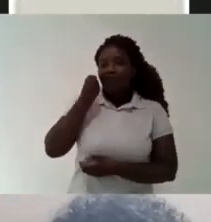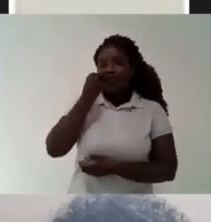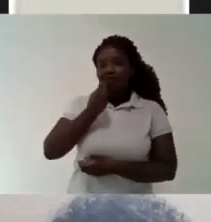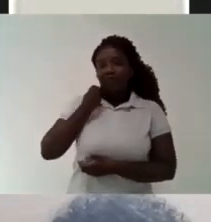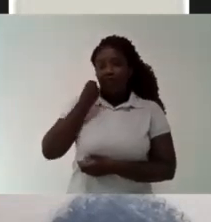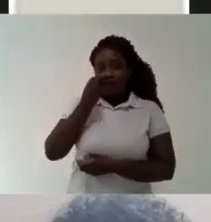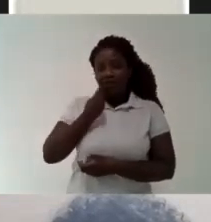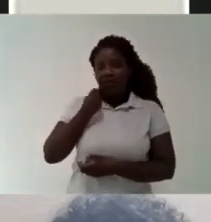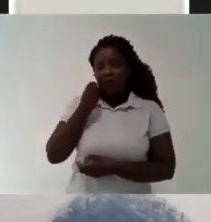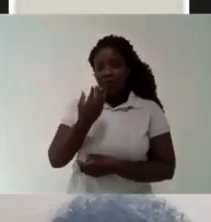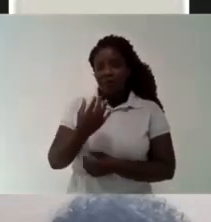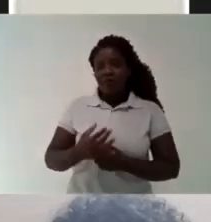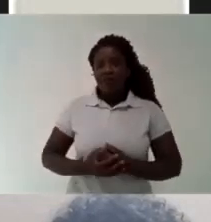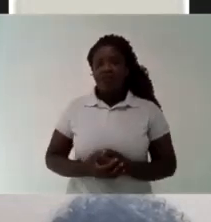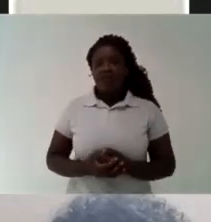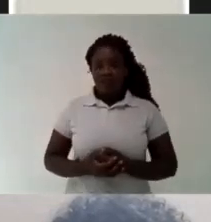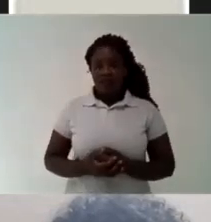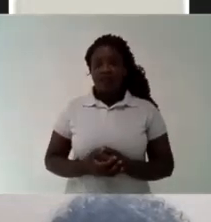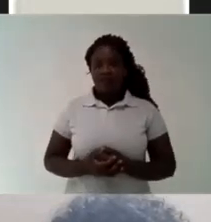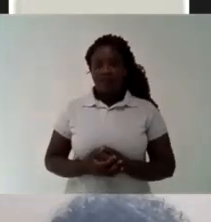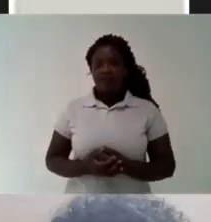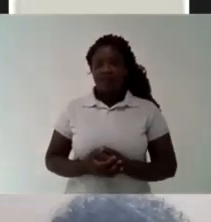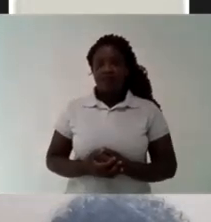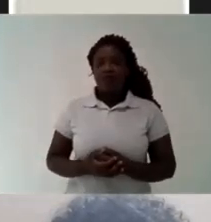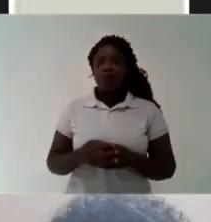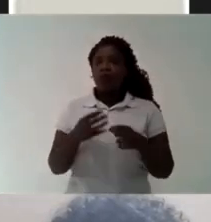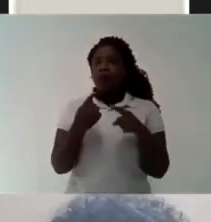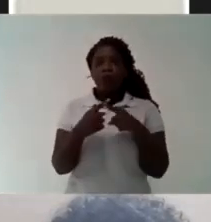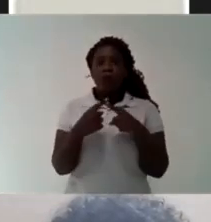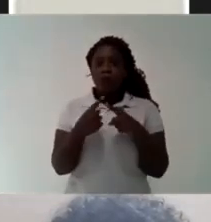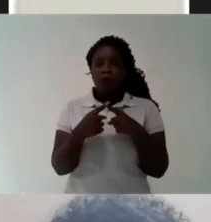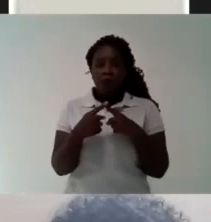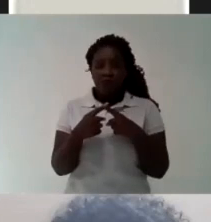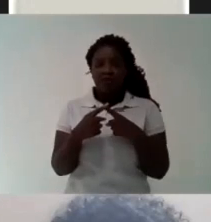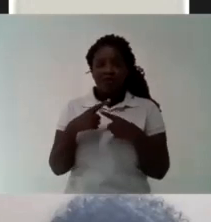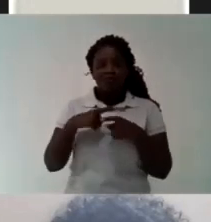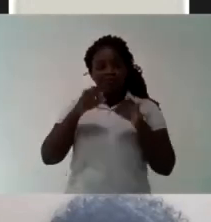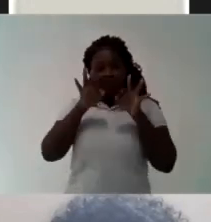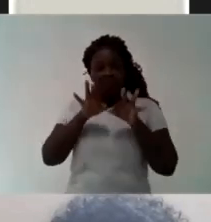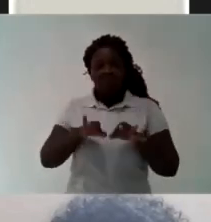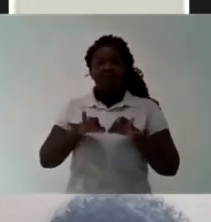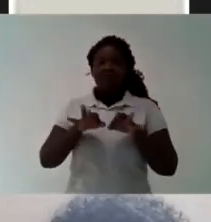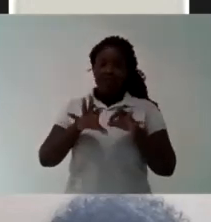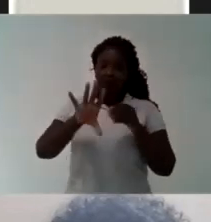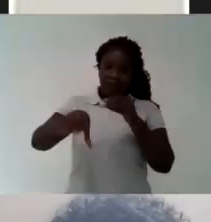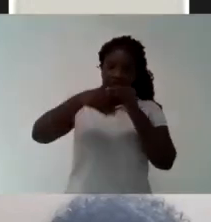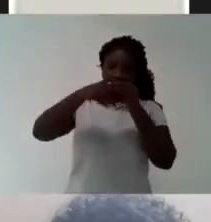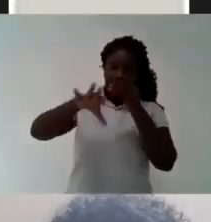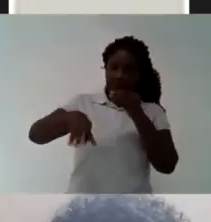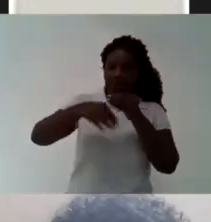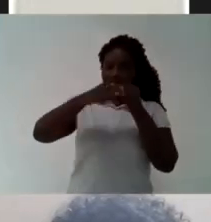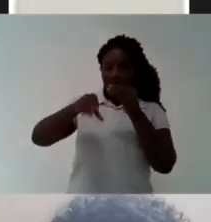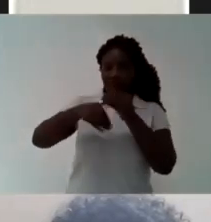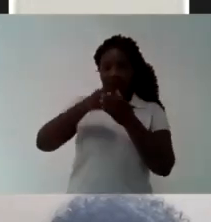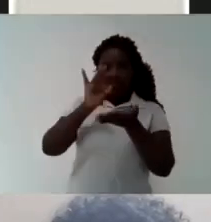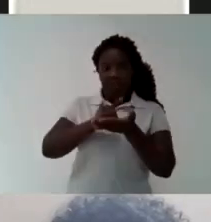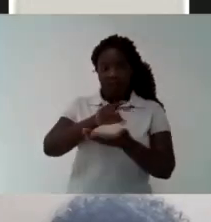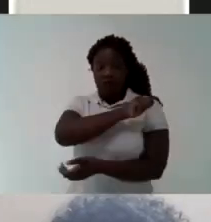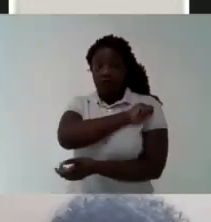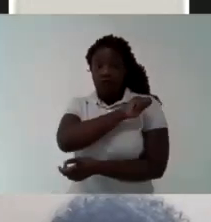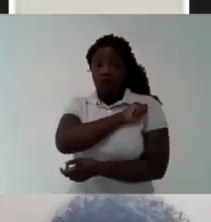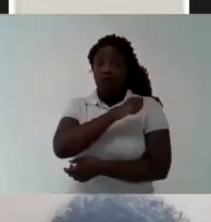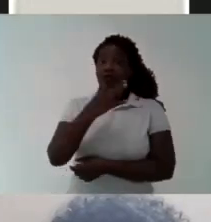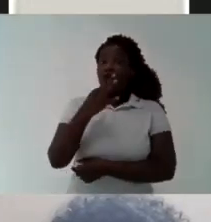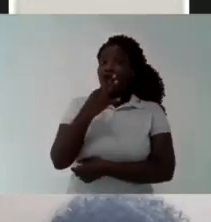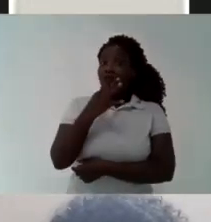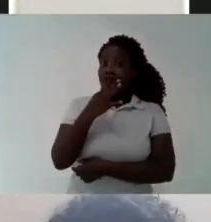under the responsibility of UNE When we take part in these forums, we also